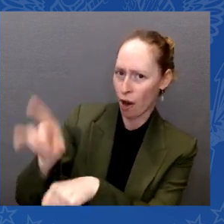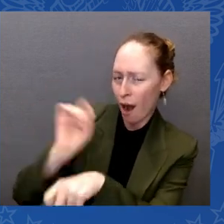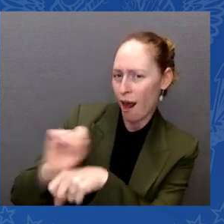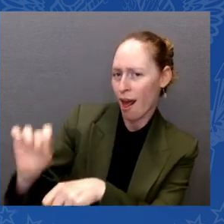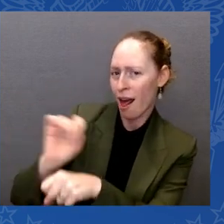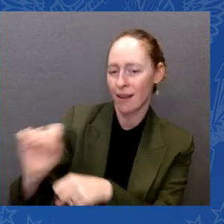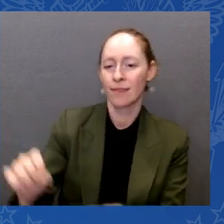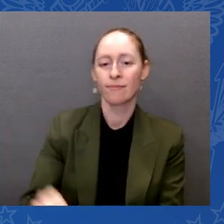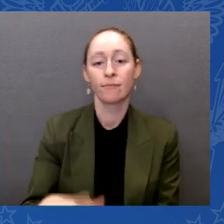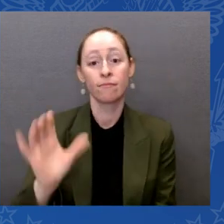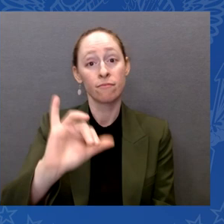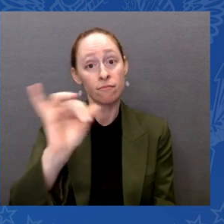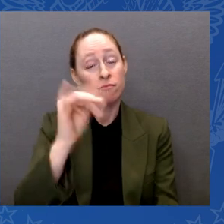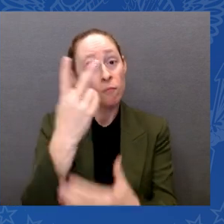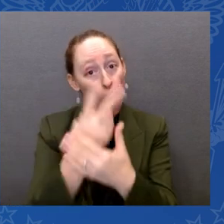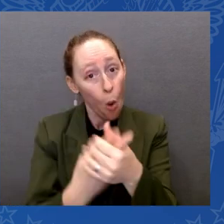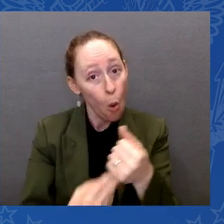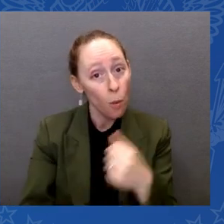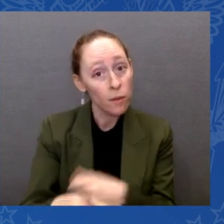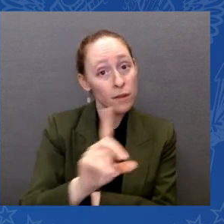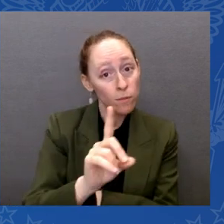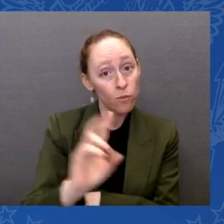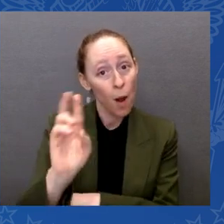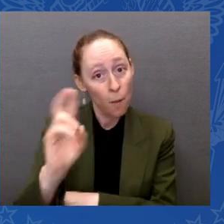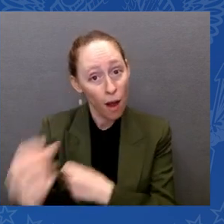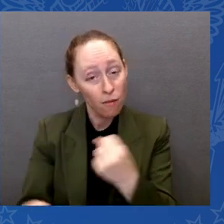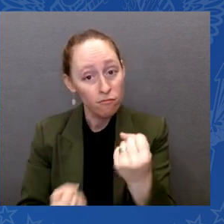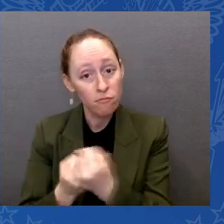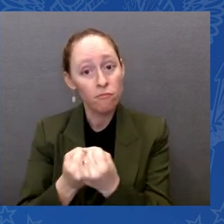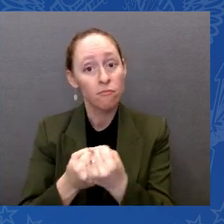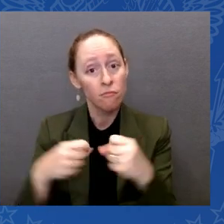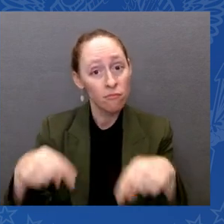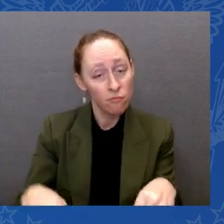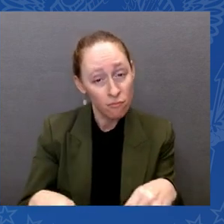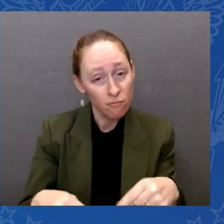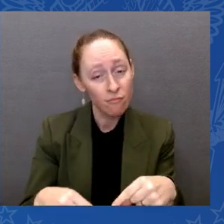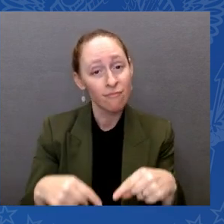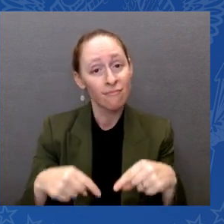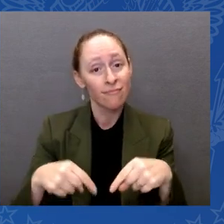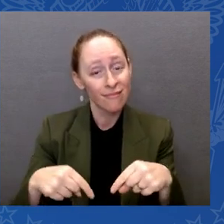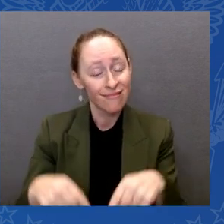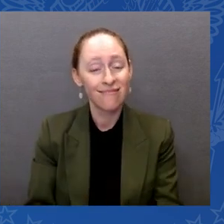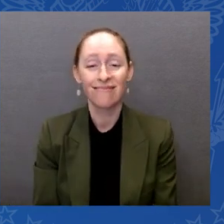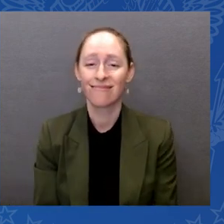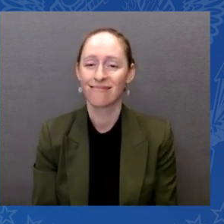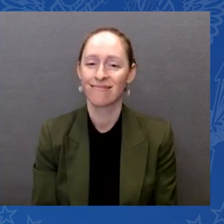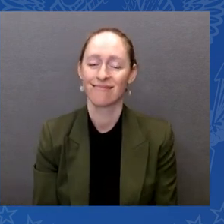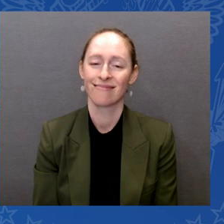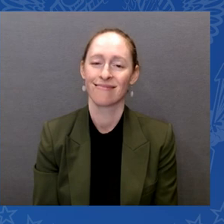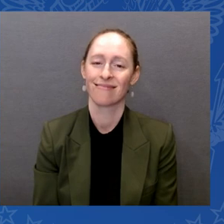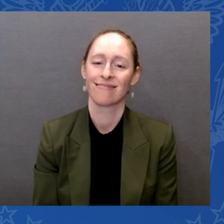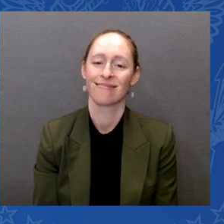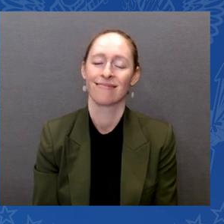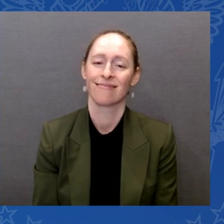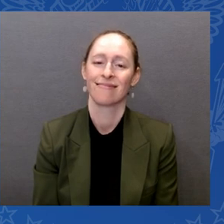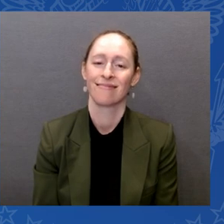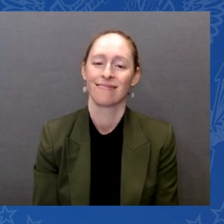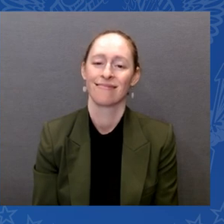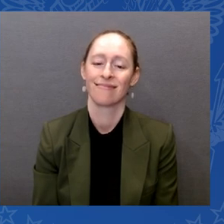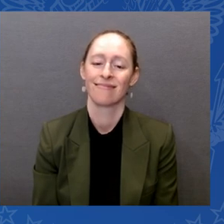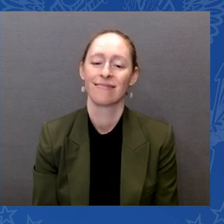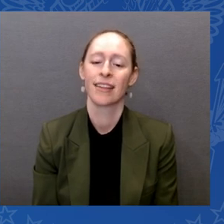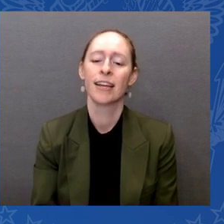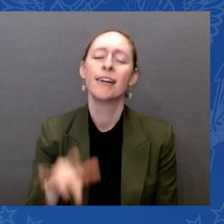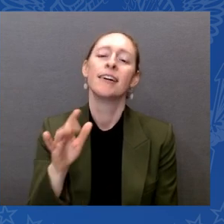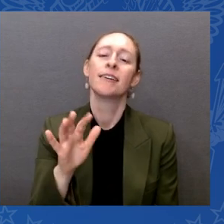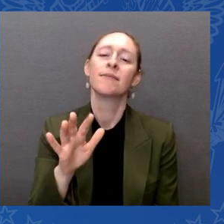through two administrations led by a dear friend of mine and many of us. The Republican leader, Bob